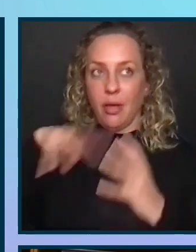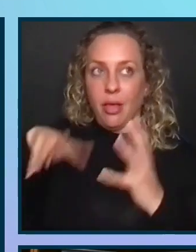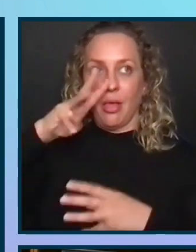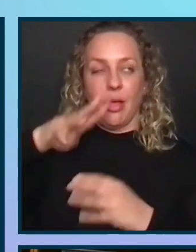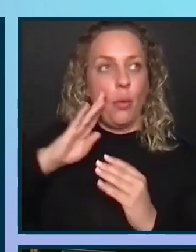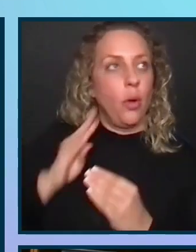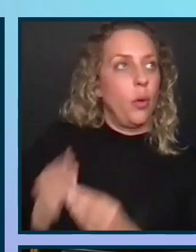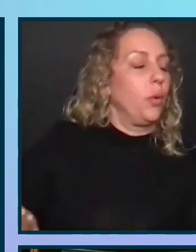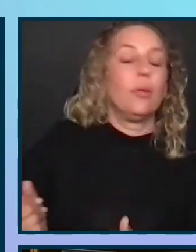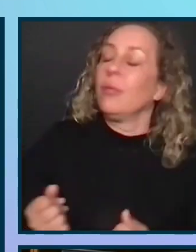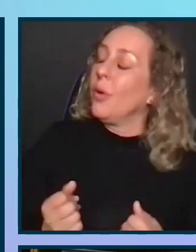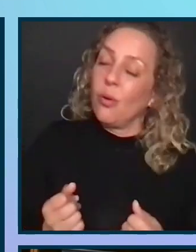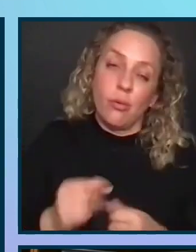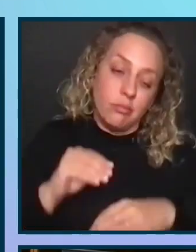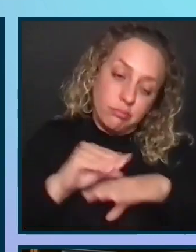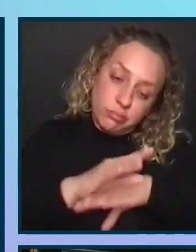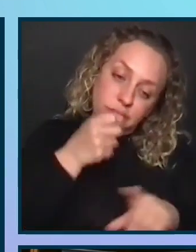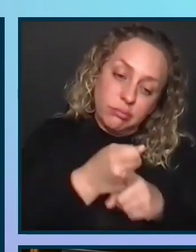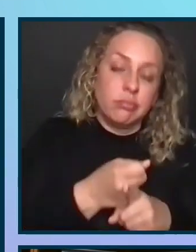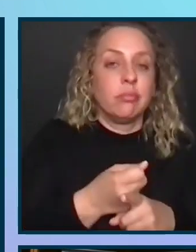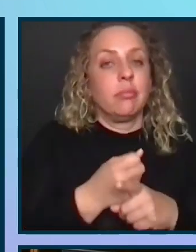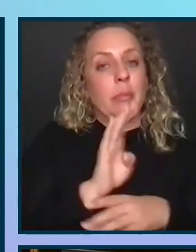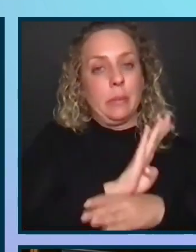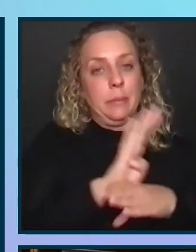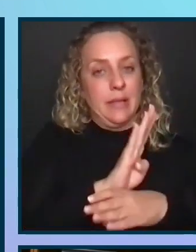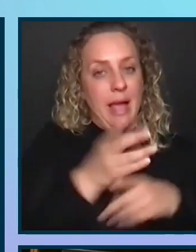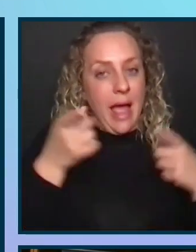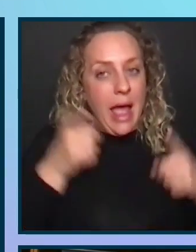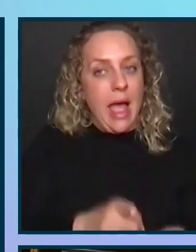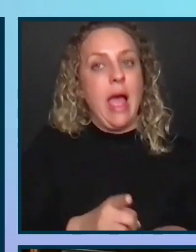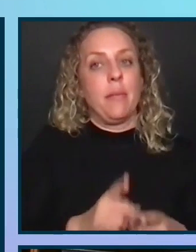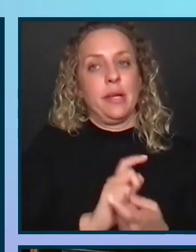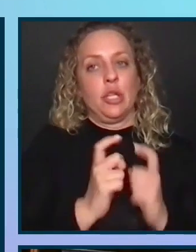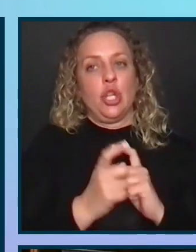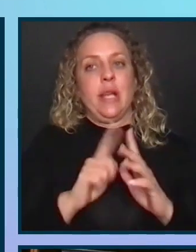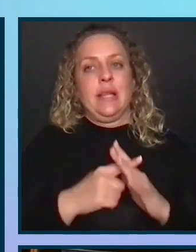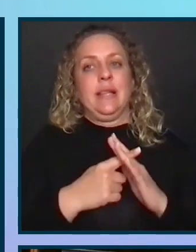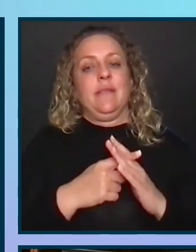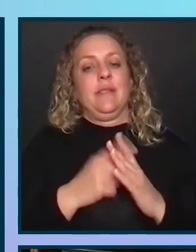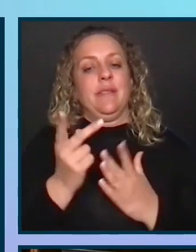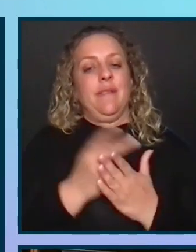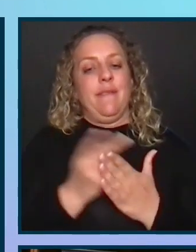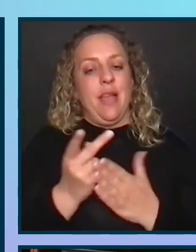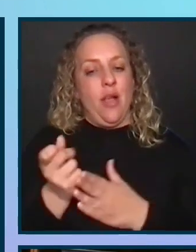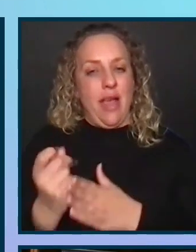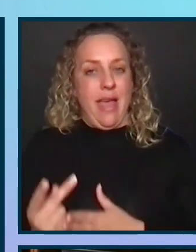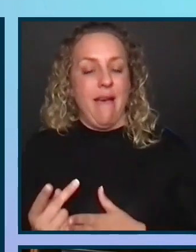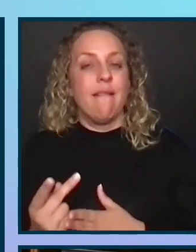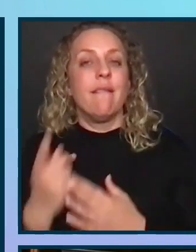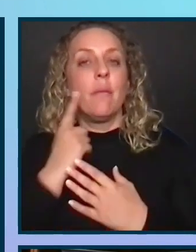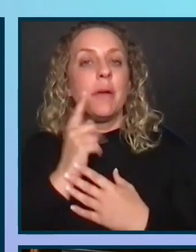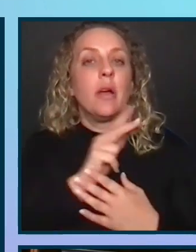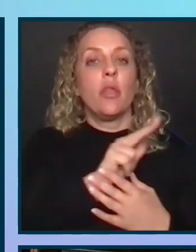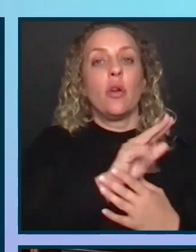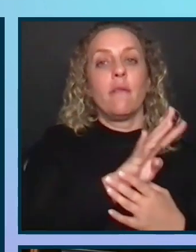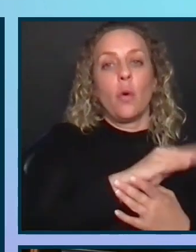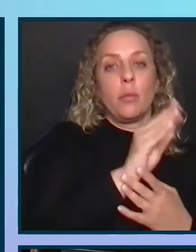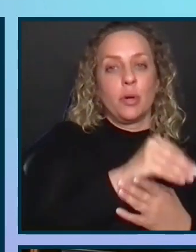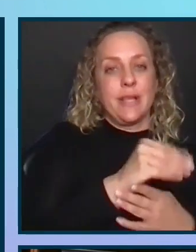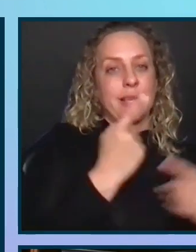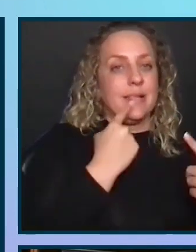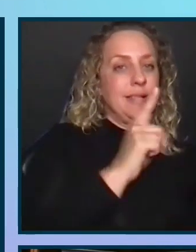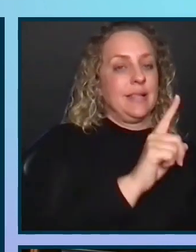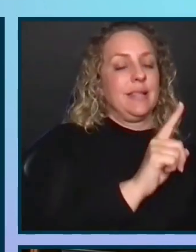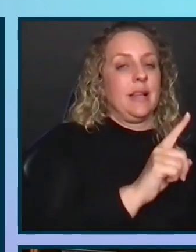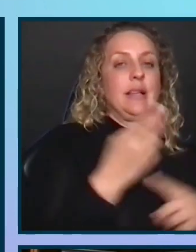frequently undergoing big changes these days, about half of change initiatives fail. Whereas only 34% report clear success,